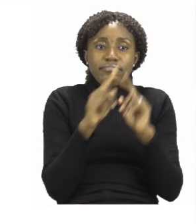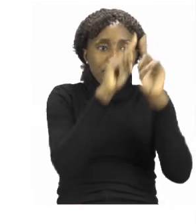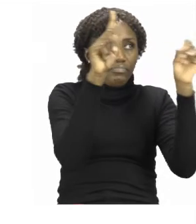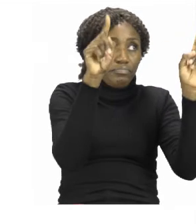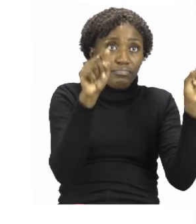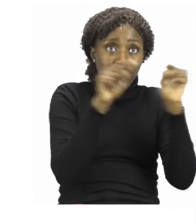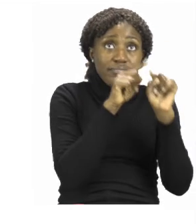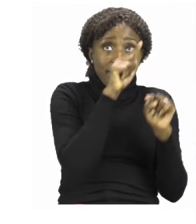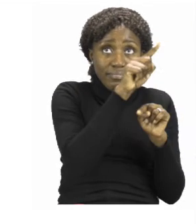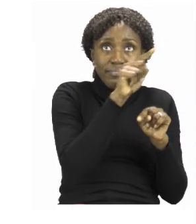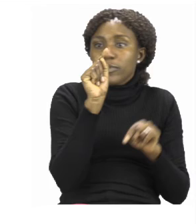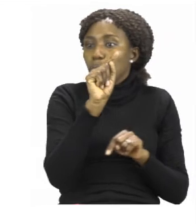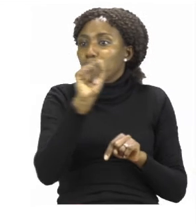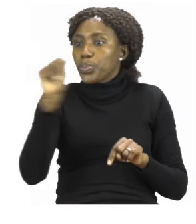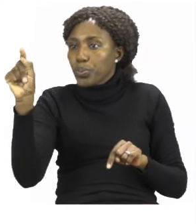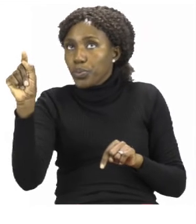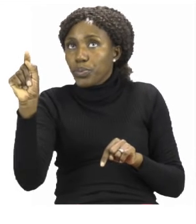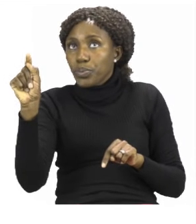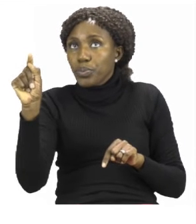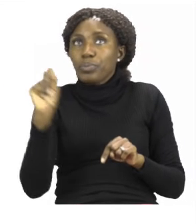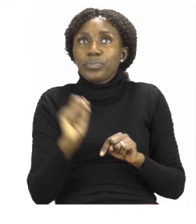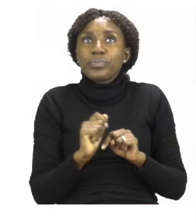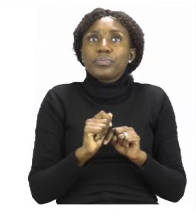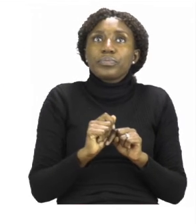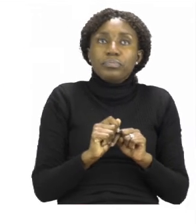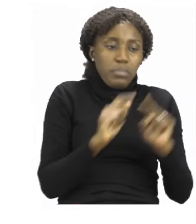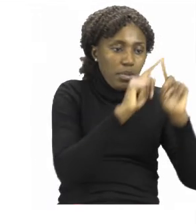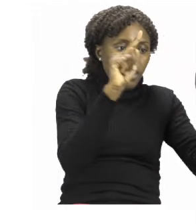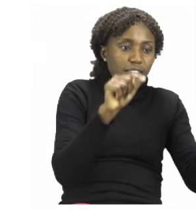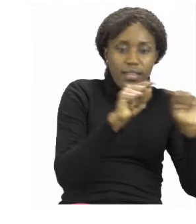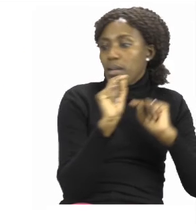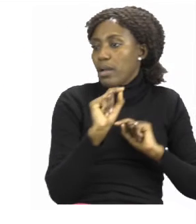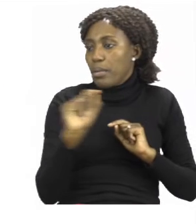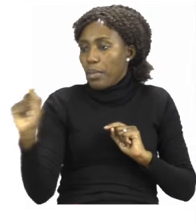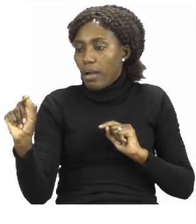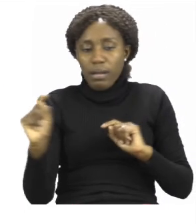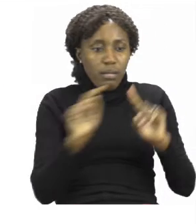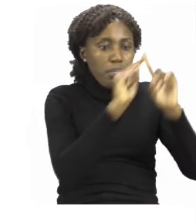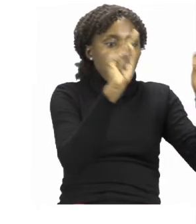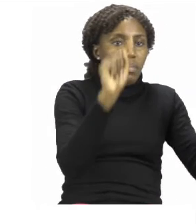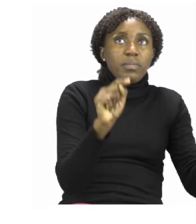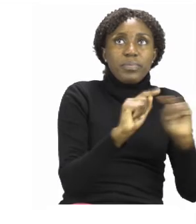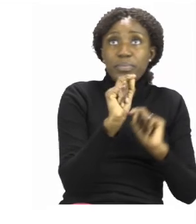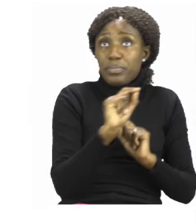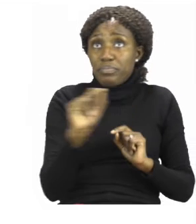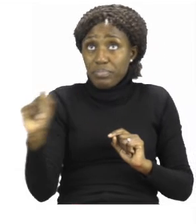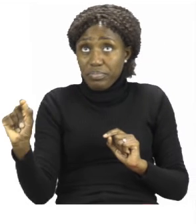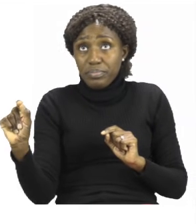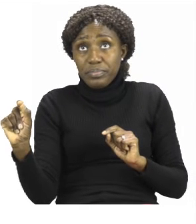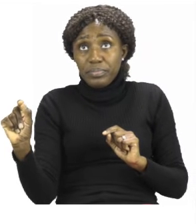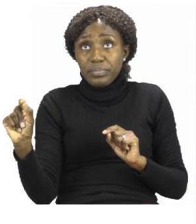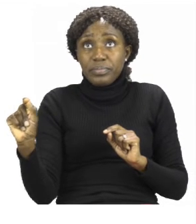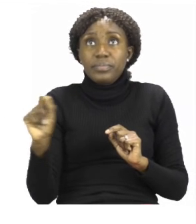Can you all see the little line? Next to each block on the line you